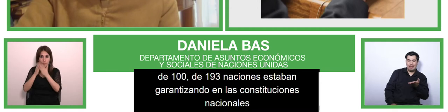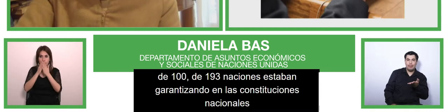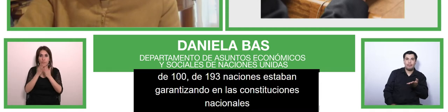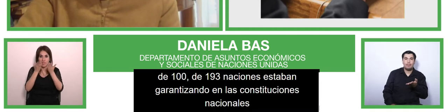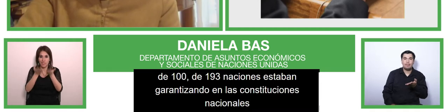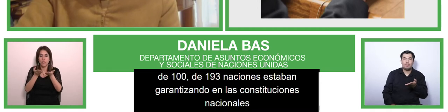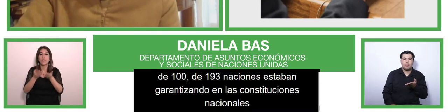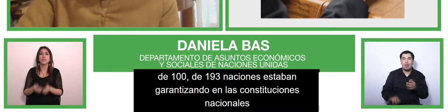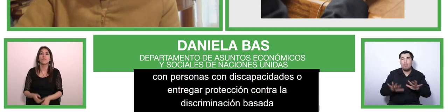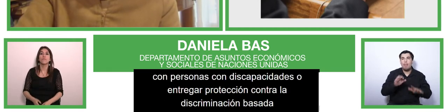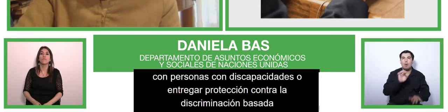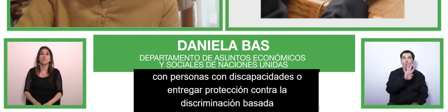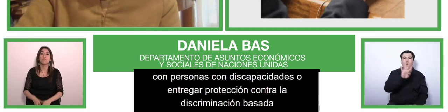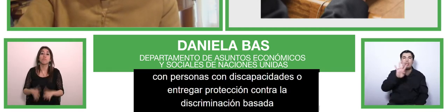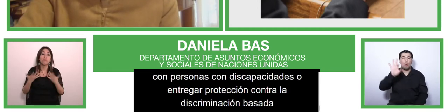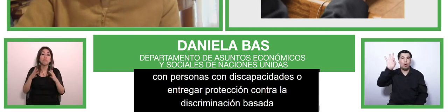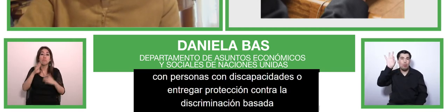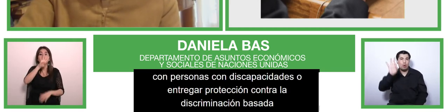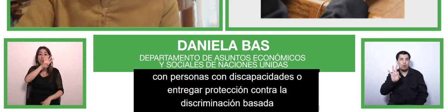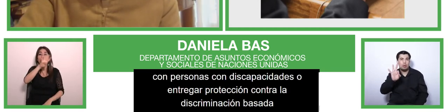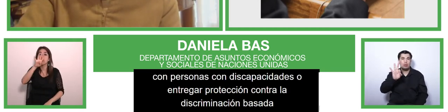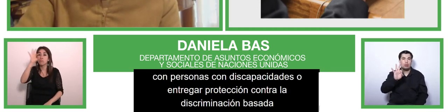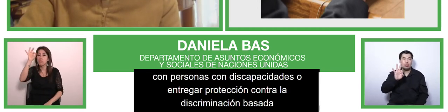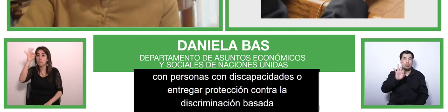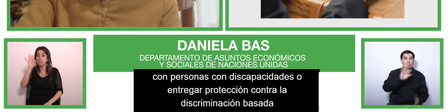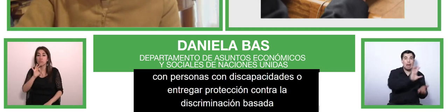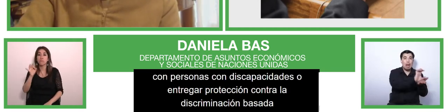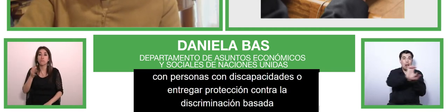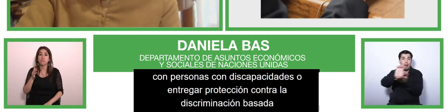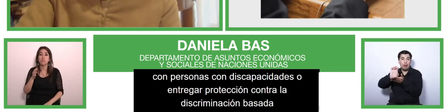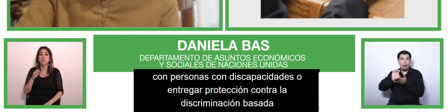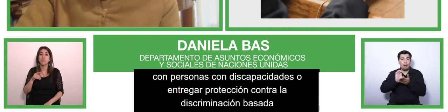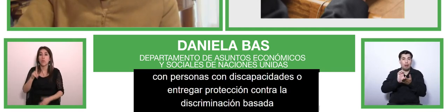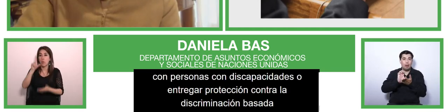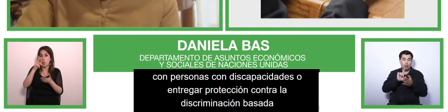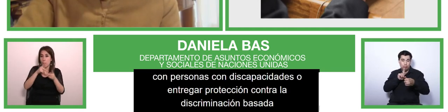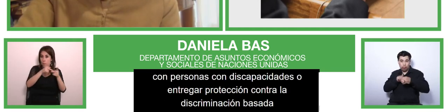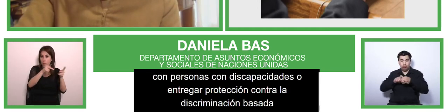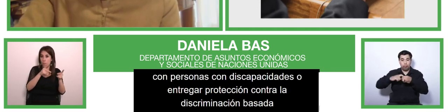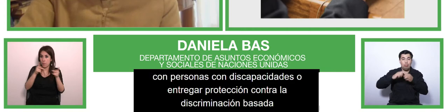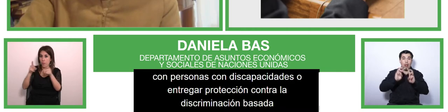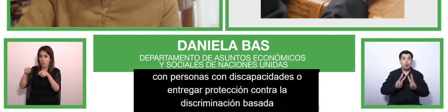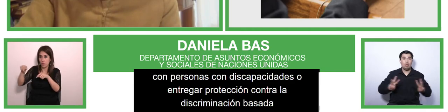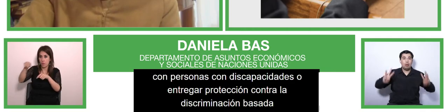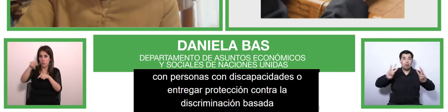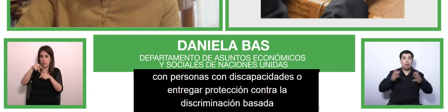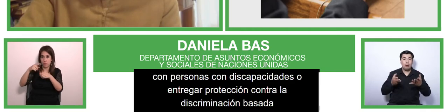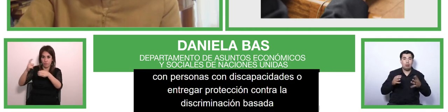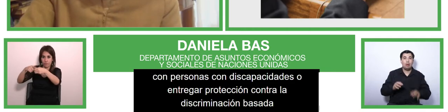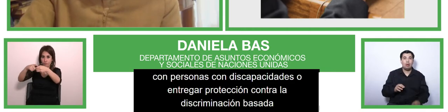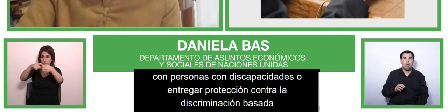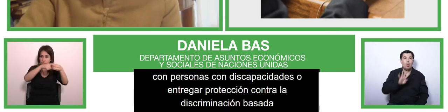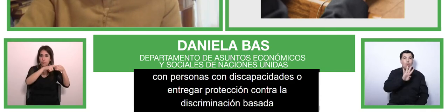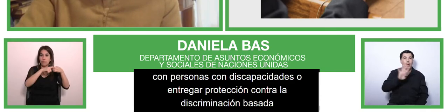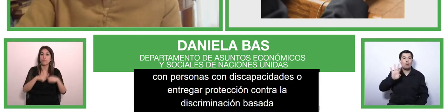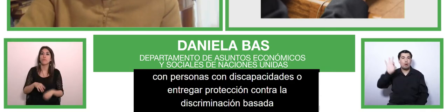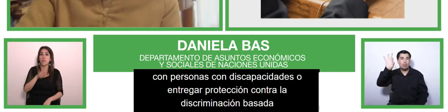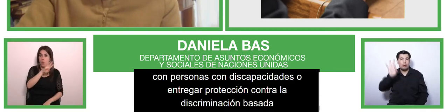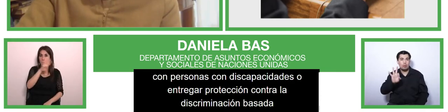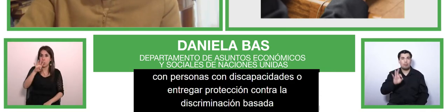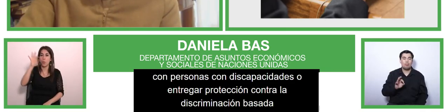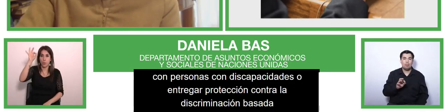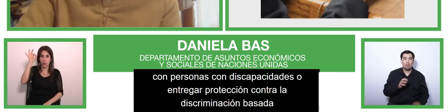united nations member states students with disabilities cannot be taught in the same